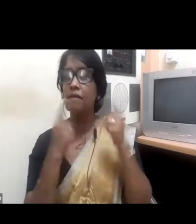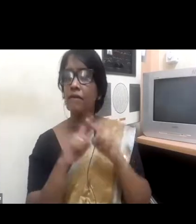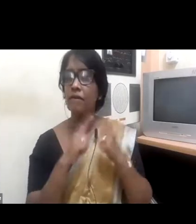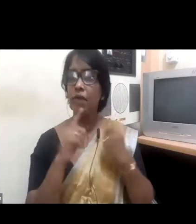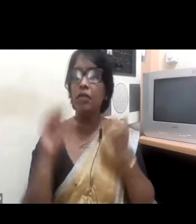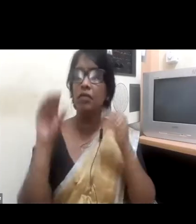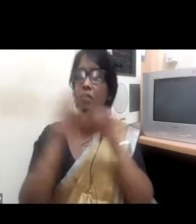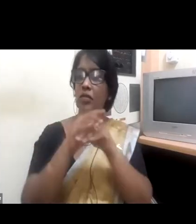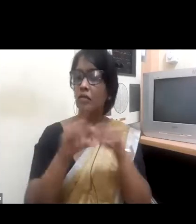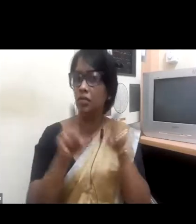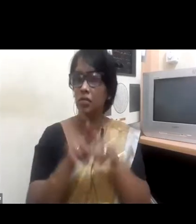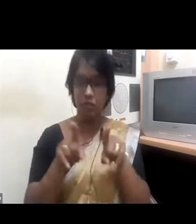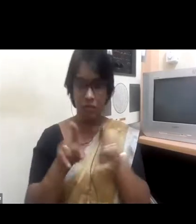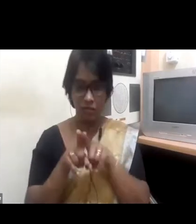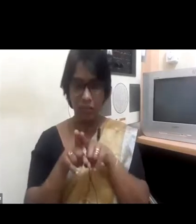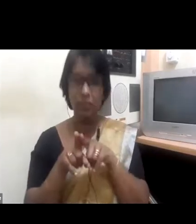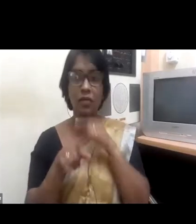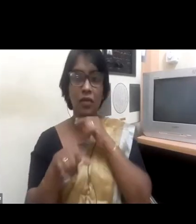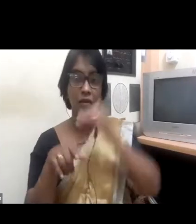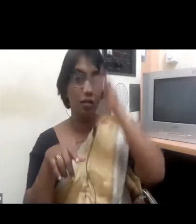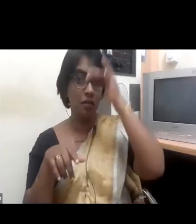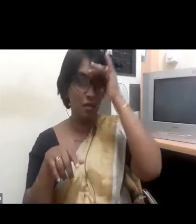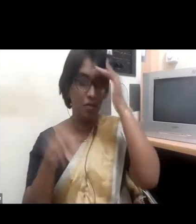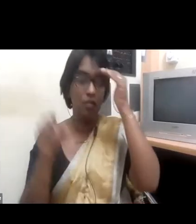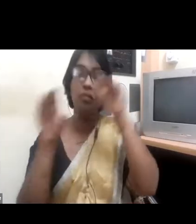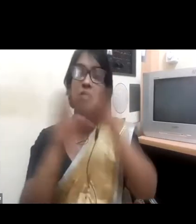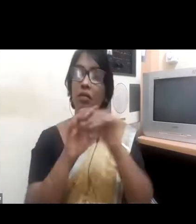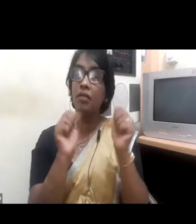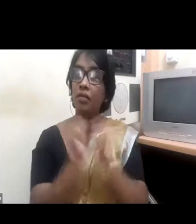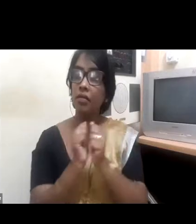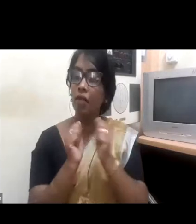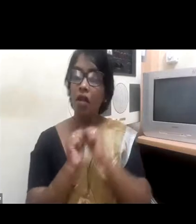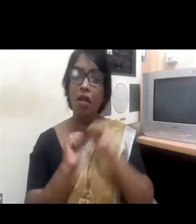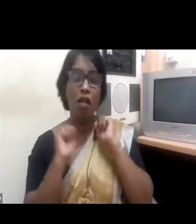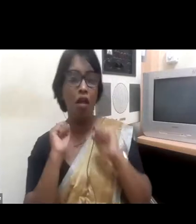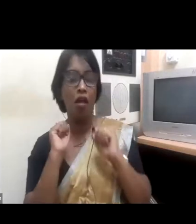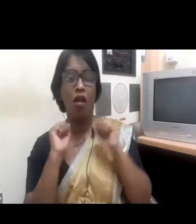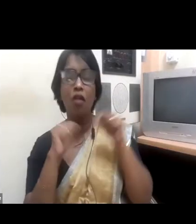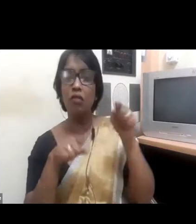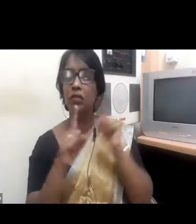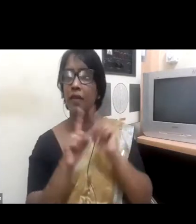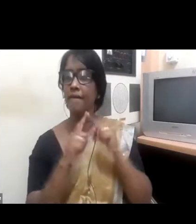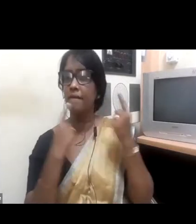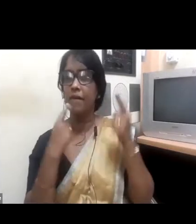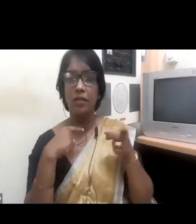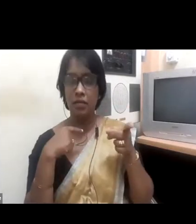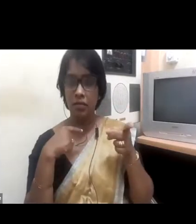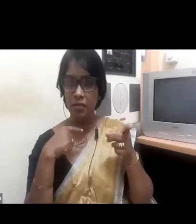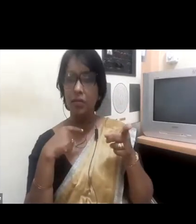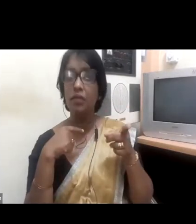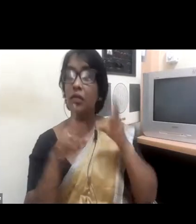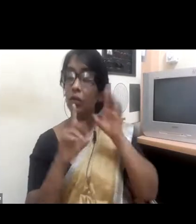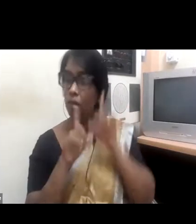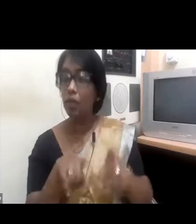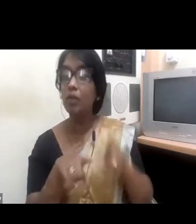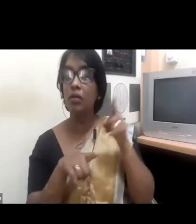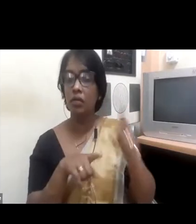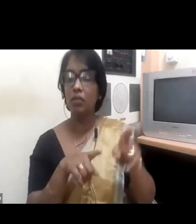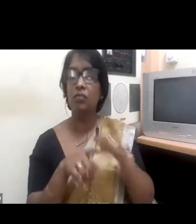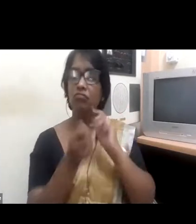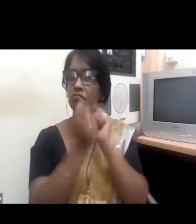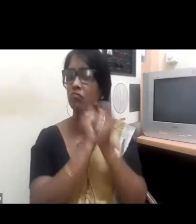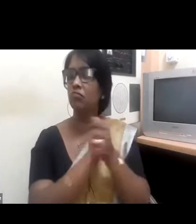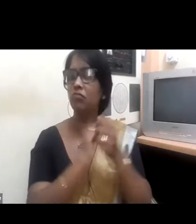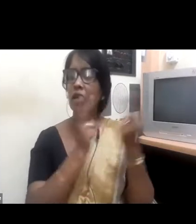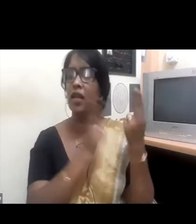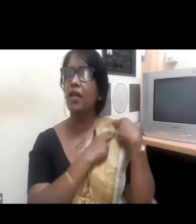leadership been in that evolution of the cultural changes that take place in an organization which